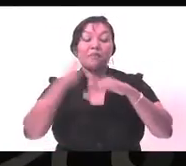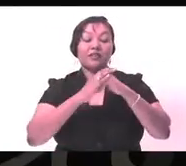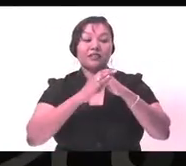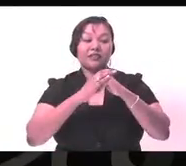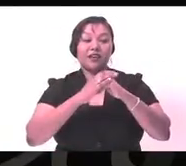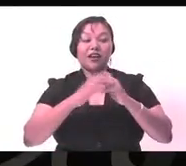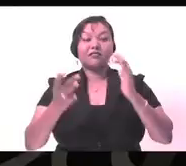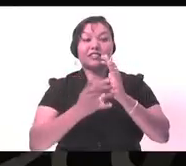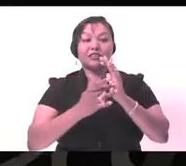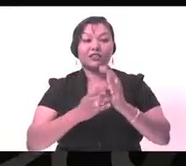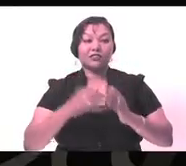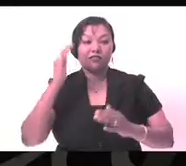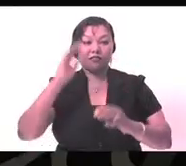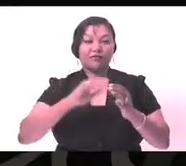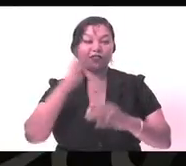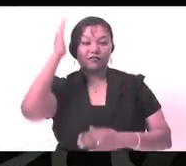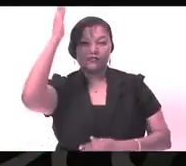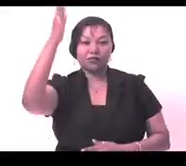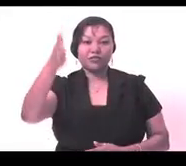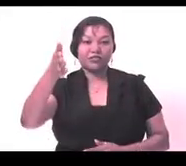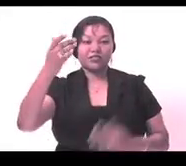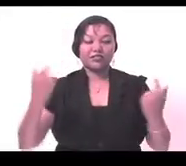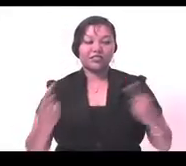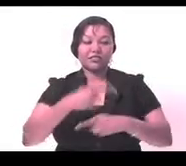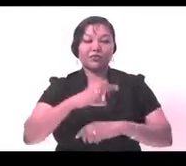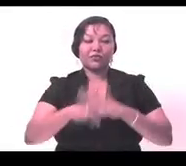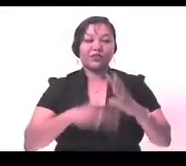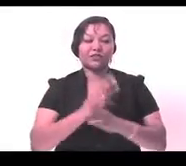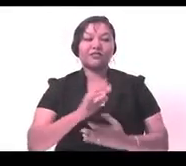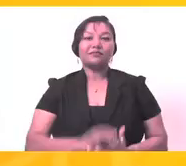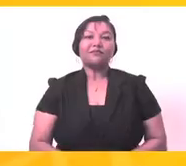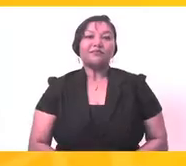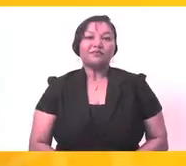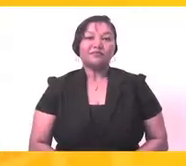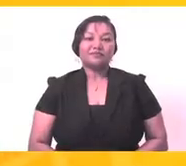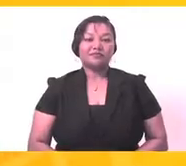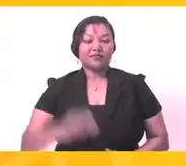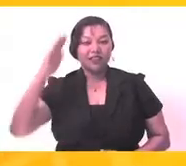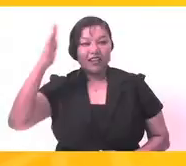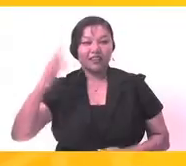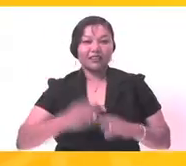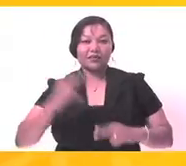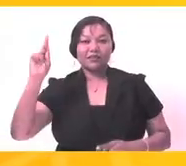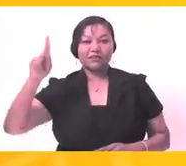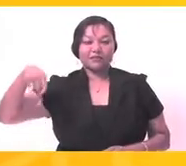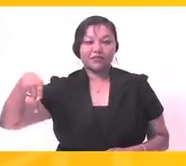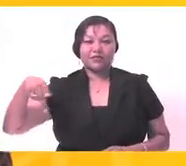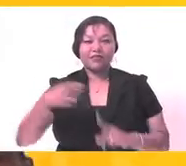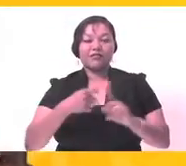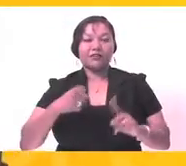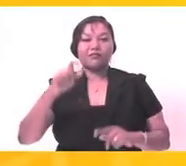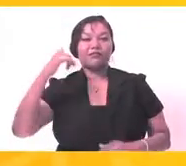modern pioneer and enabler of change in today's modern world. Hi, I'm Kwesi